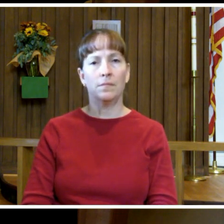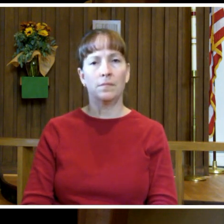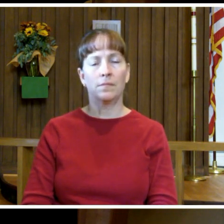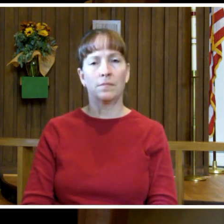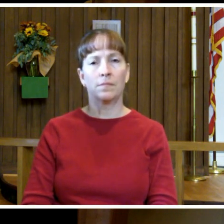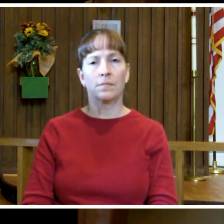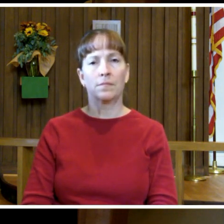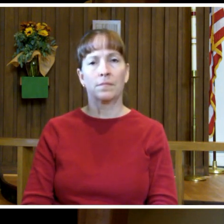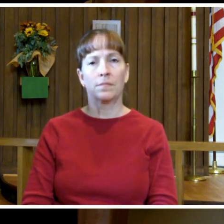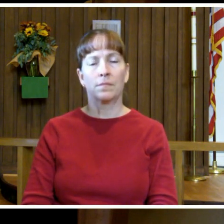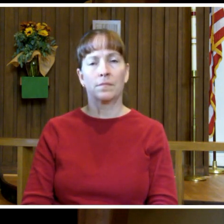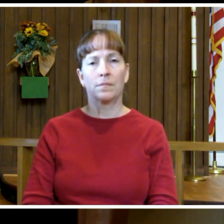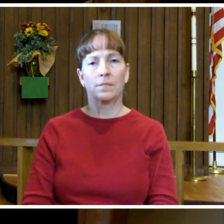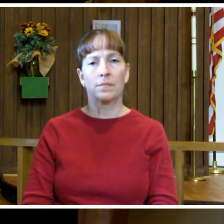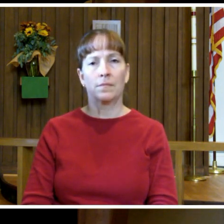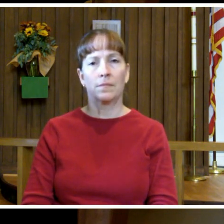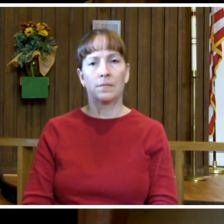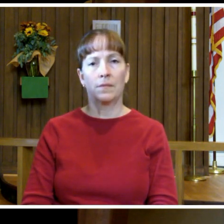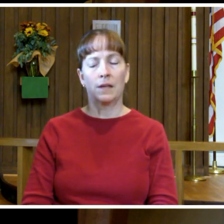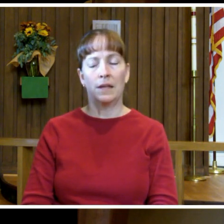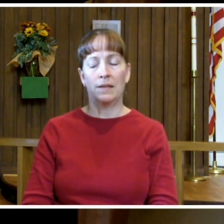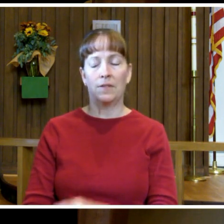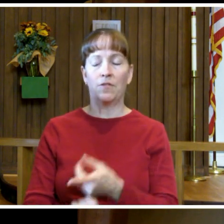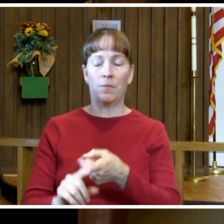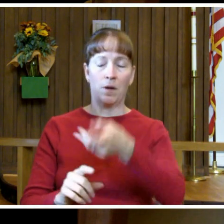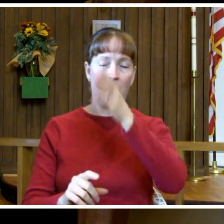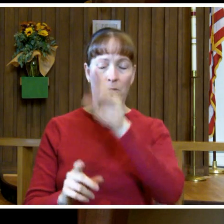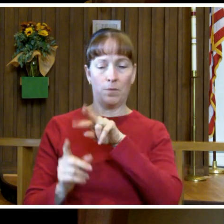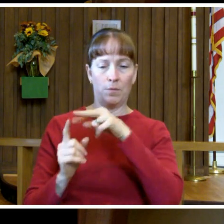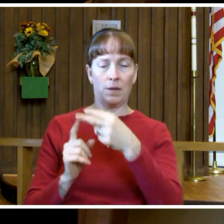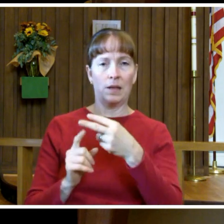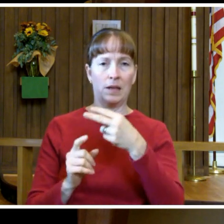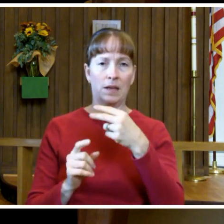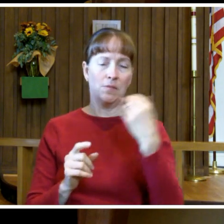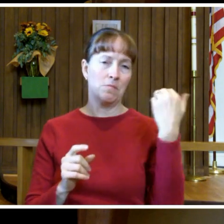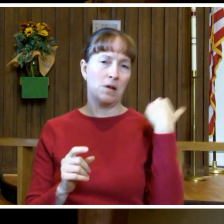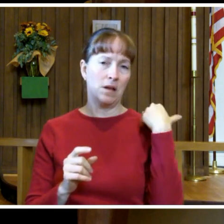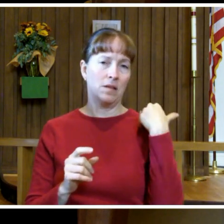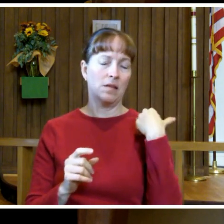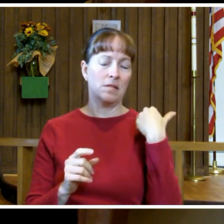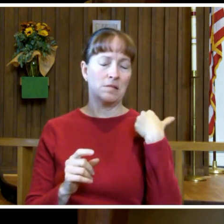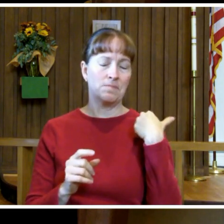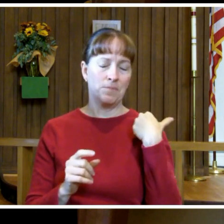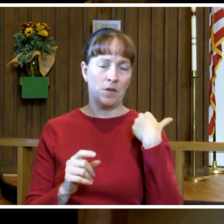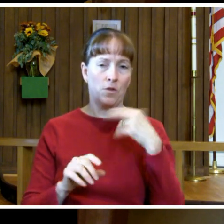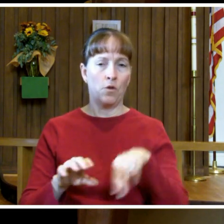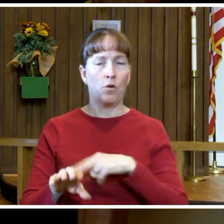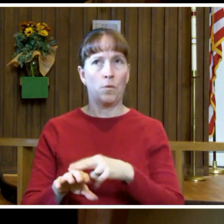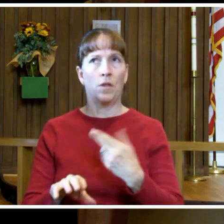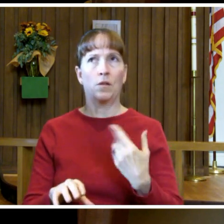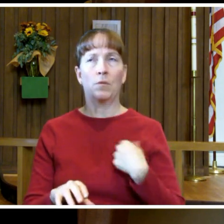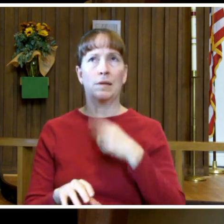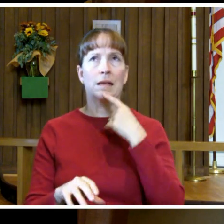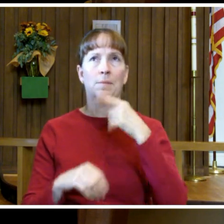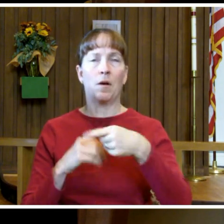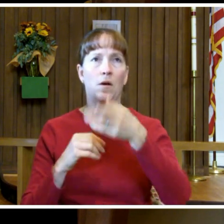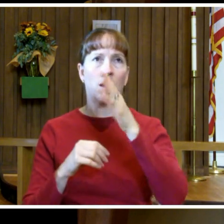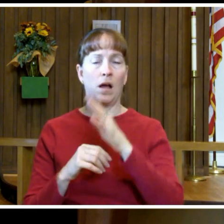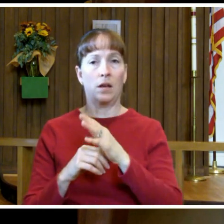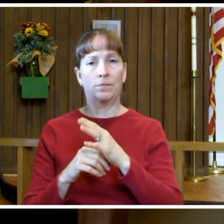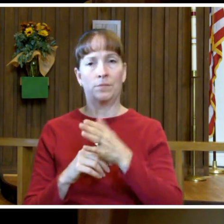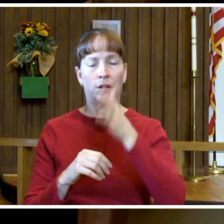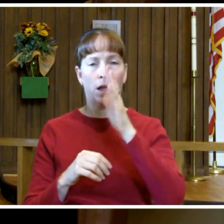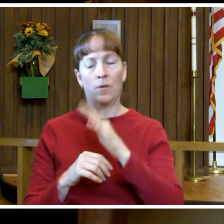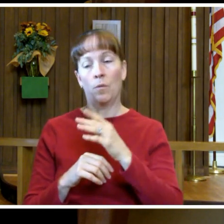In the God's eye view, he reminds us of some of the usual things that we say about God. God will